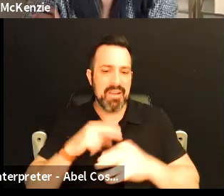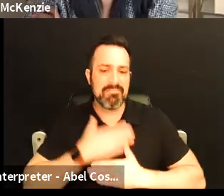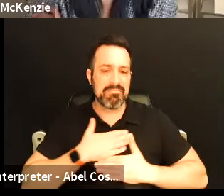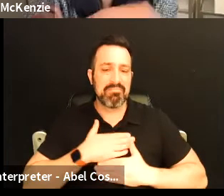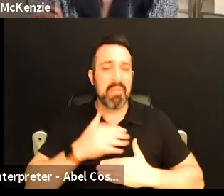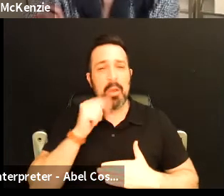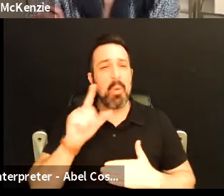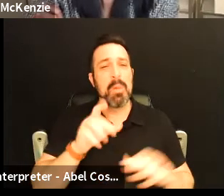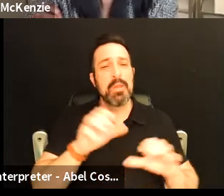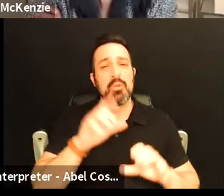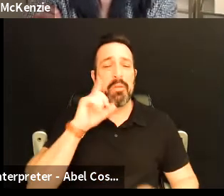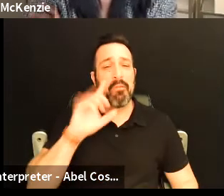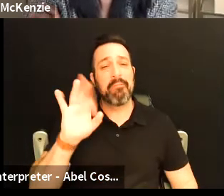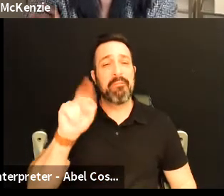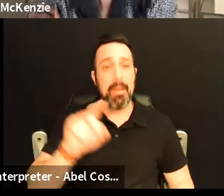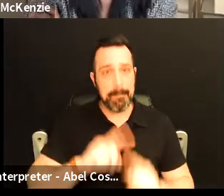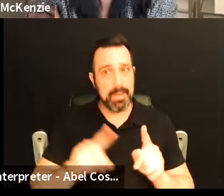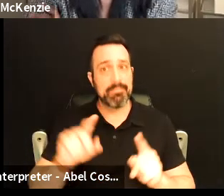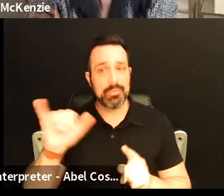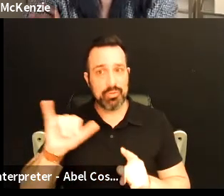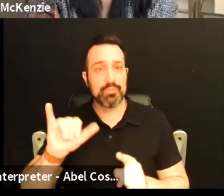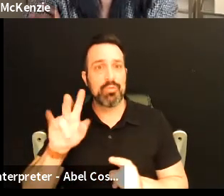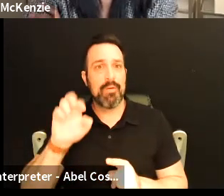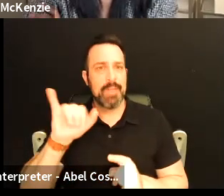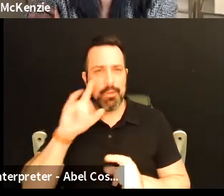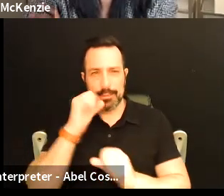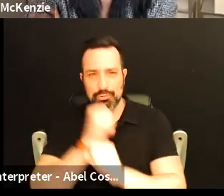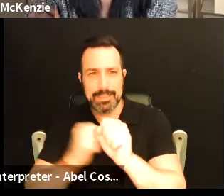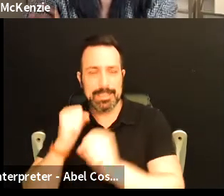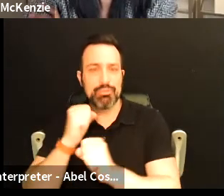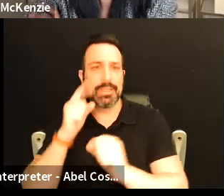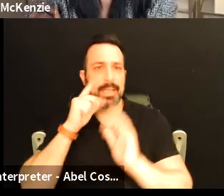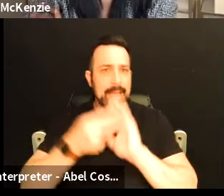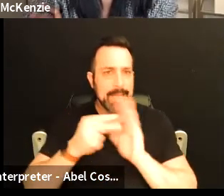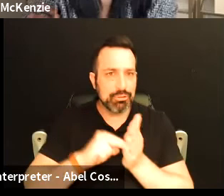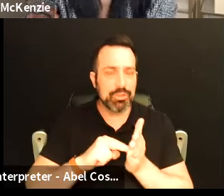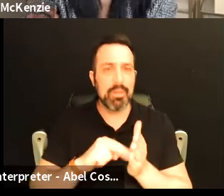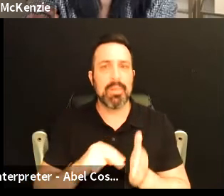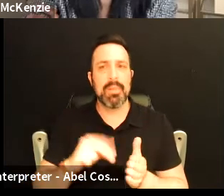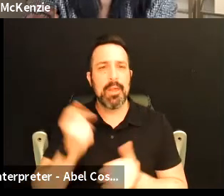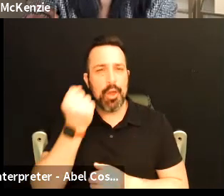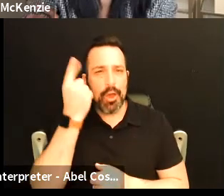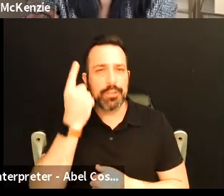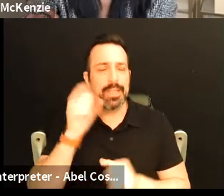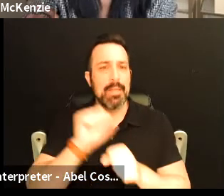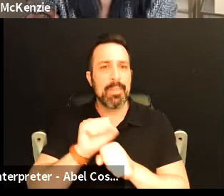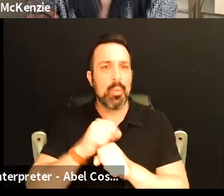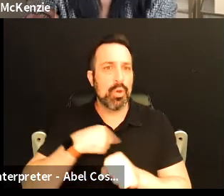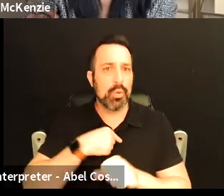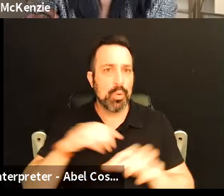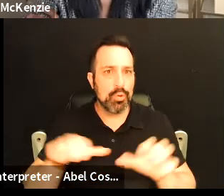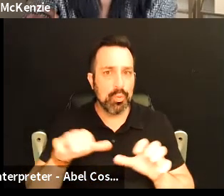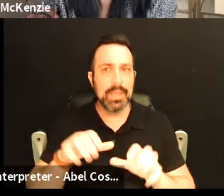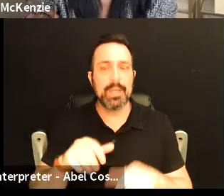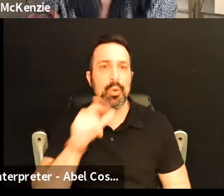to do it but like it is also very strategic and intentional with like understanding the work that we're doing and